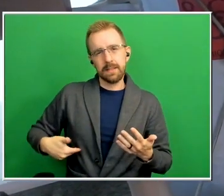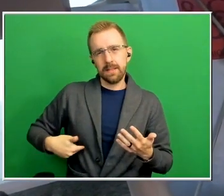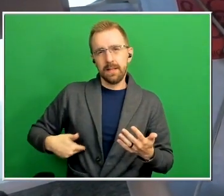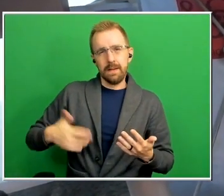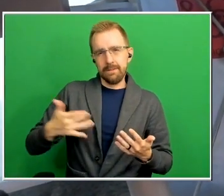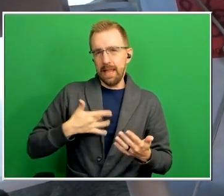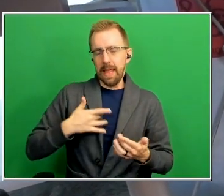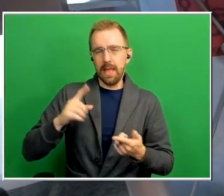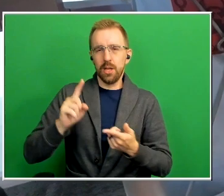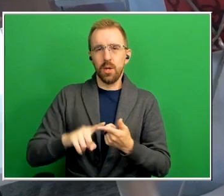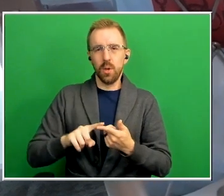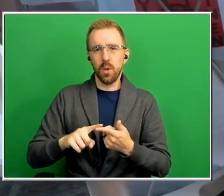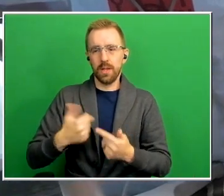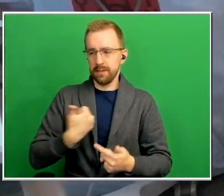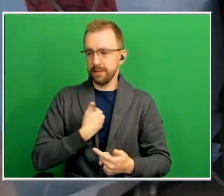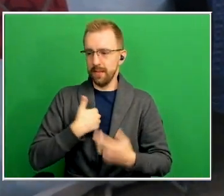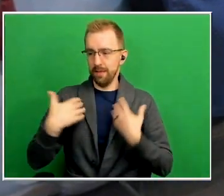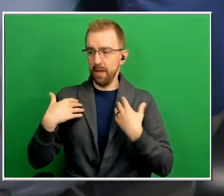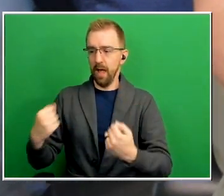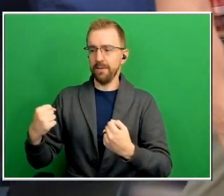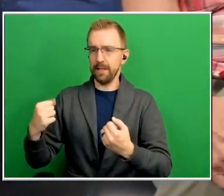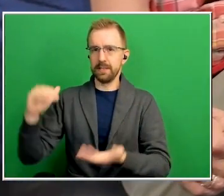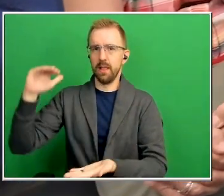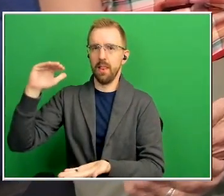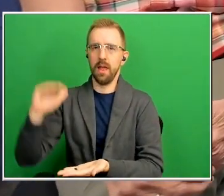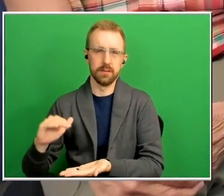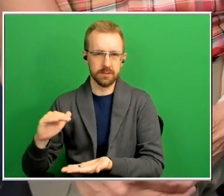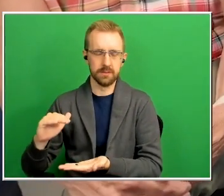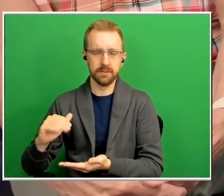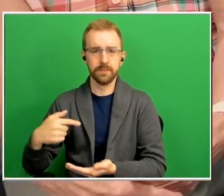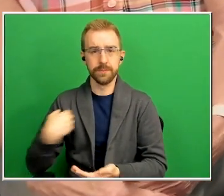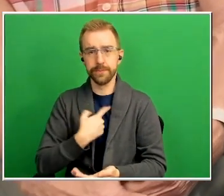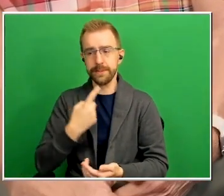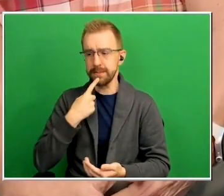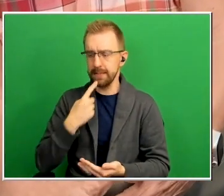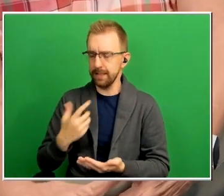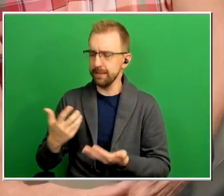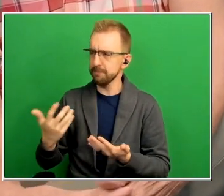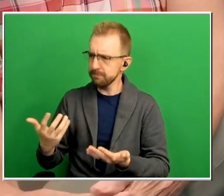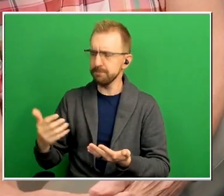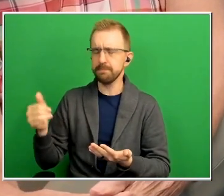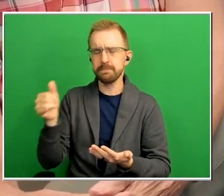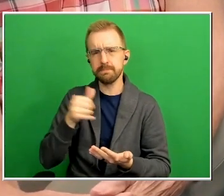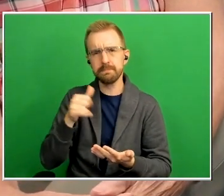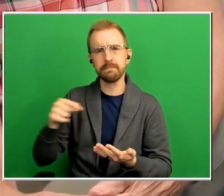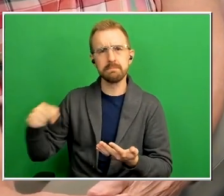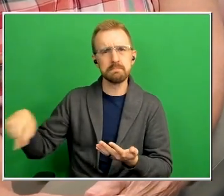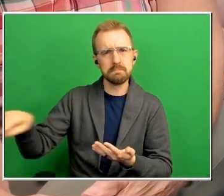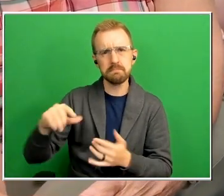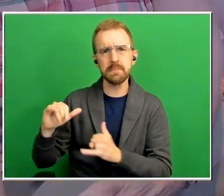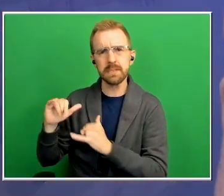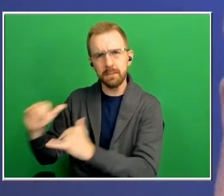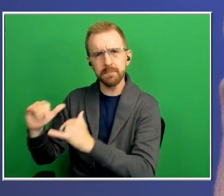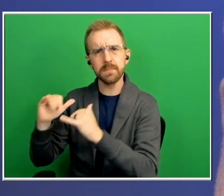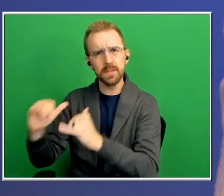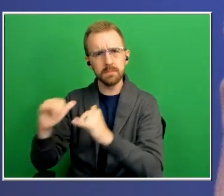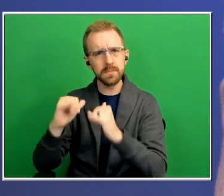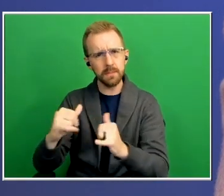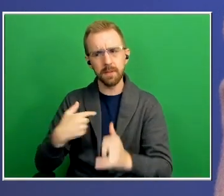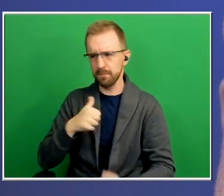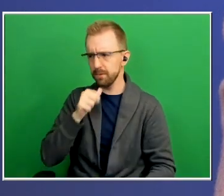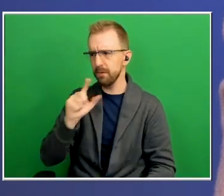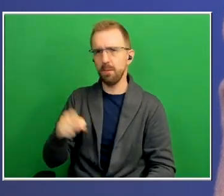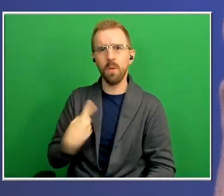-confidence when we say gosh there's a lot of people like me i can connect with others i'm not alone then